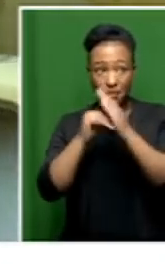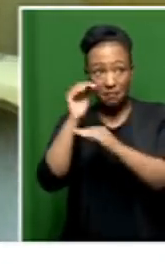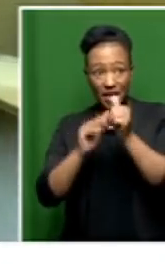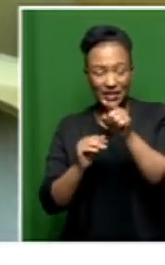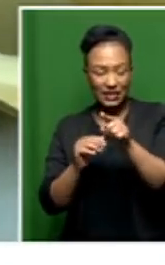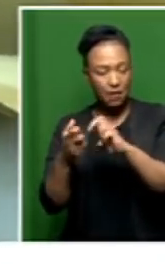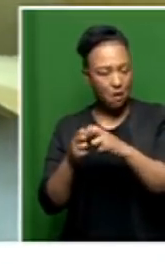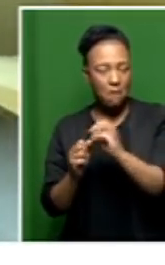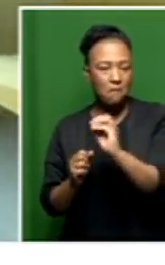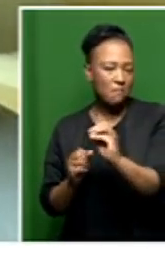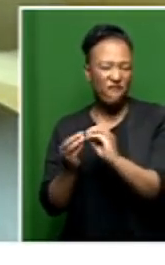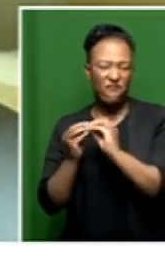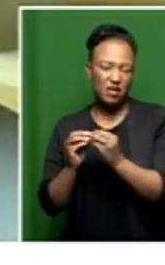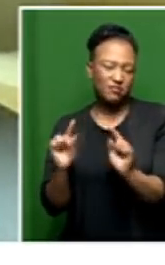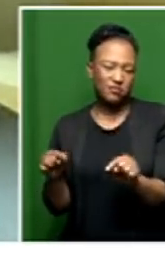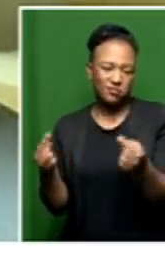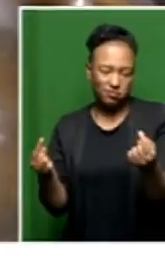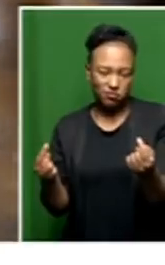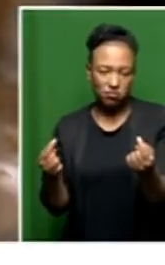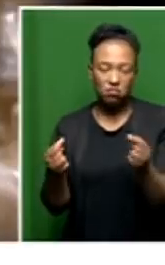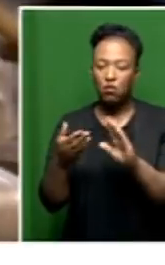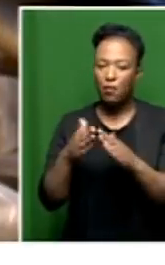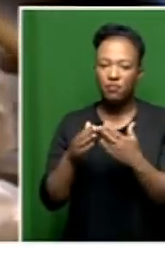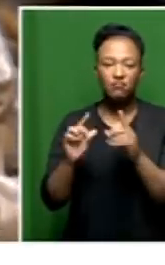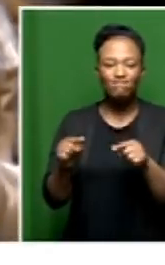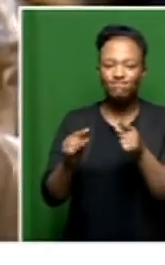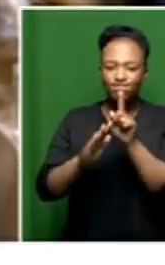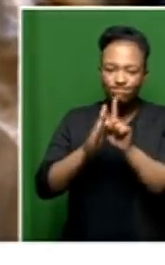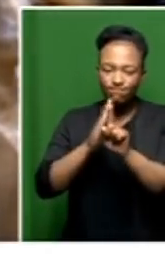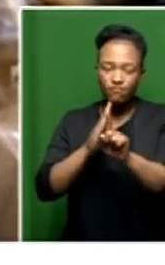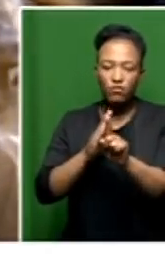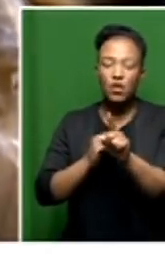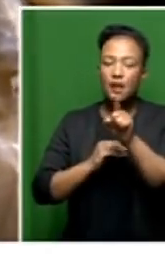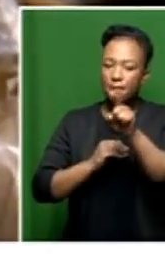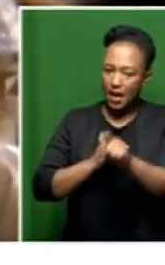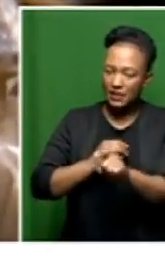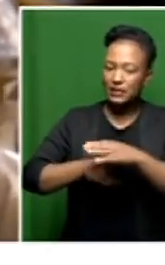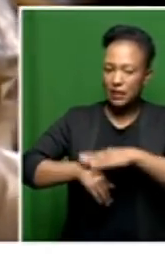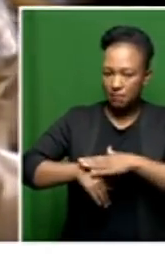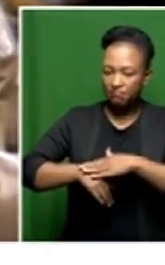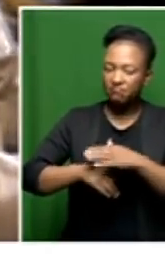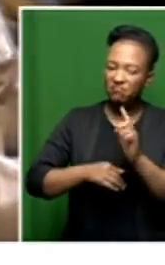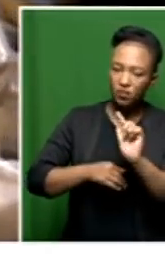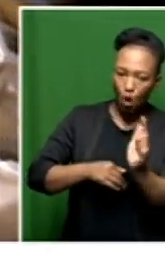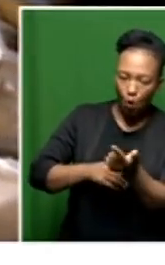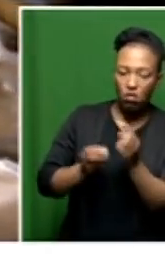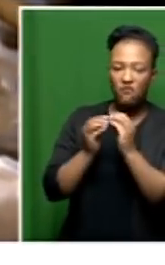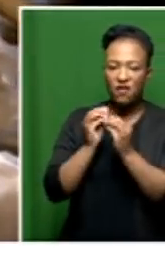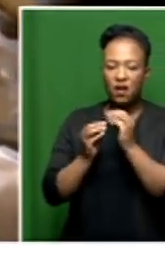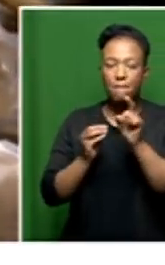exist. And no residents can enter that building until such a time as all of the